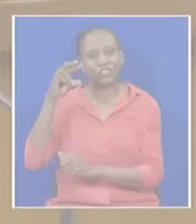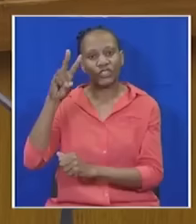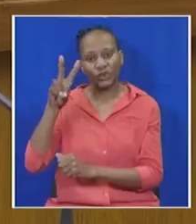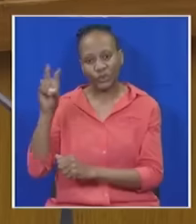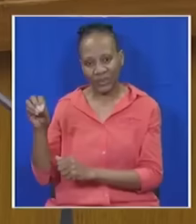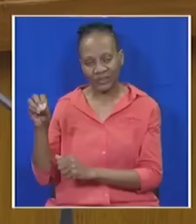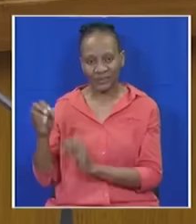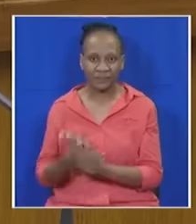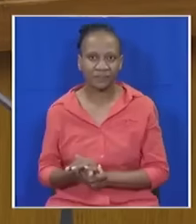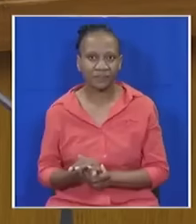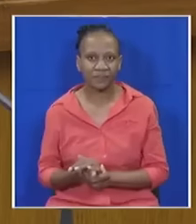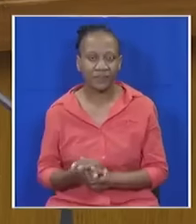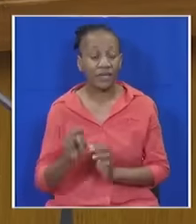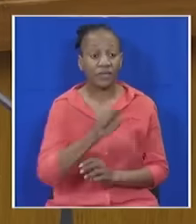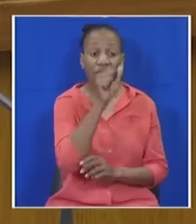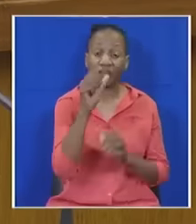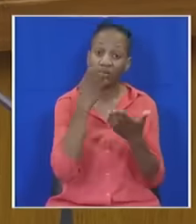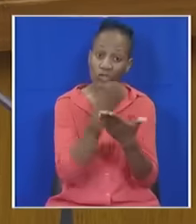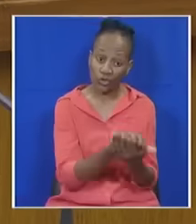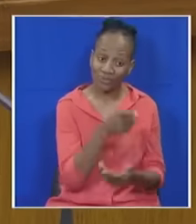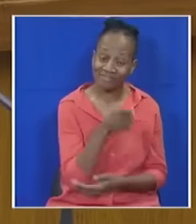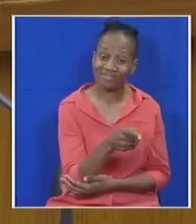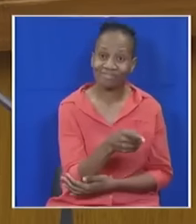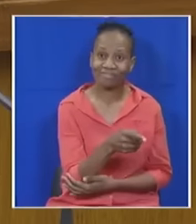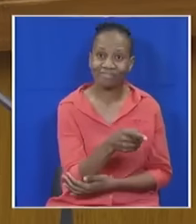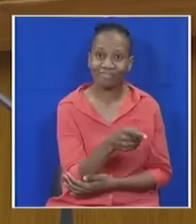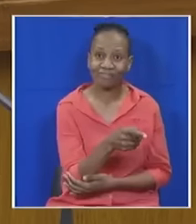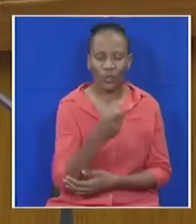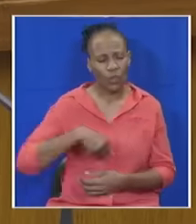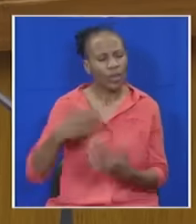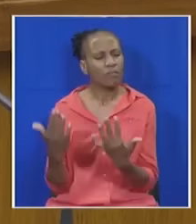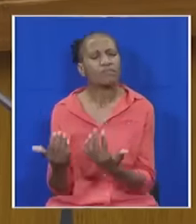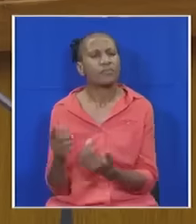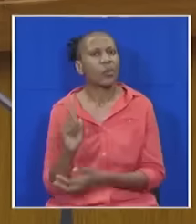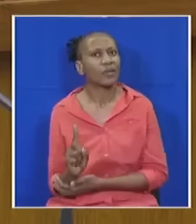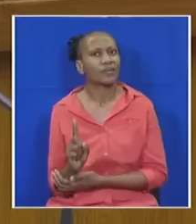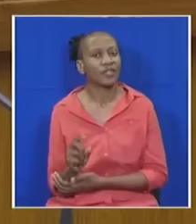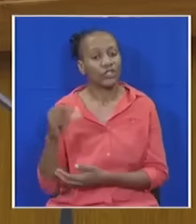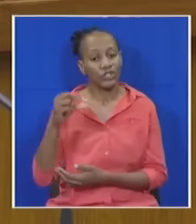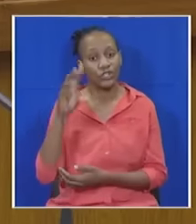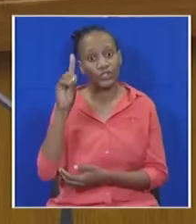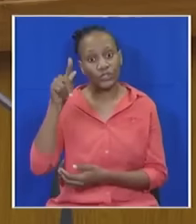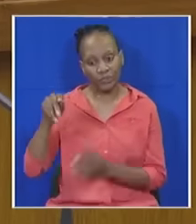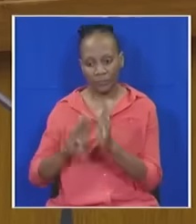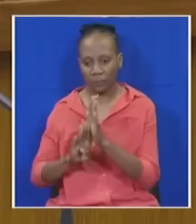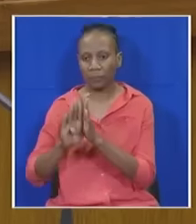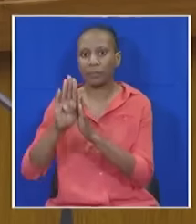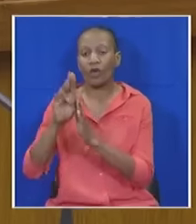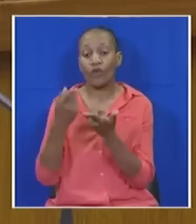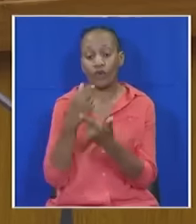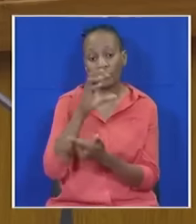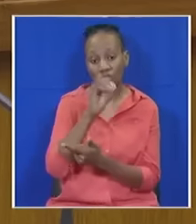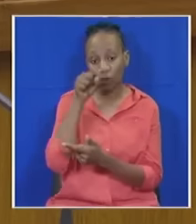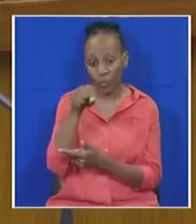On the question of South Africa's economy, our expectation at this stage is that GDP growth will increase from 0